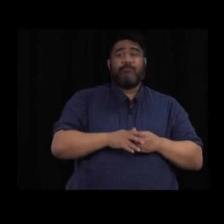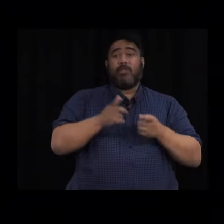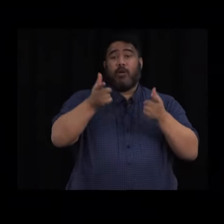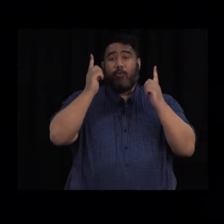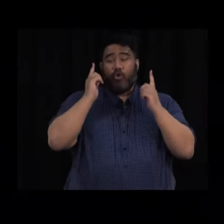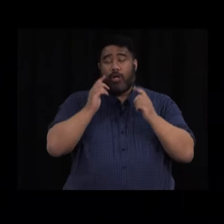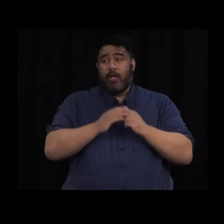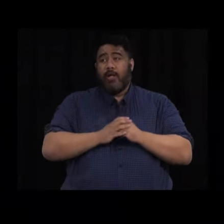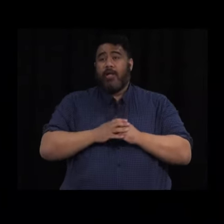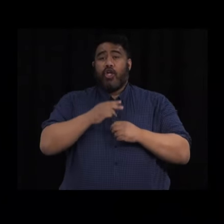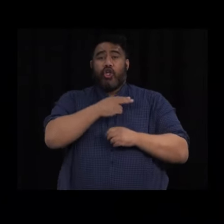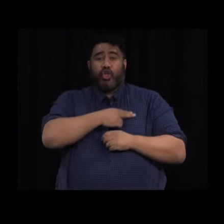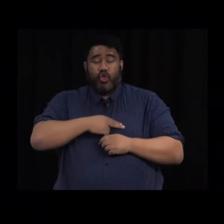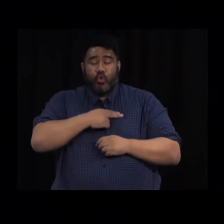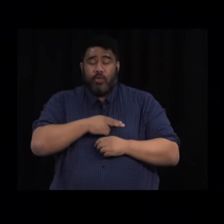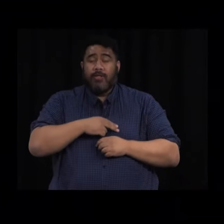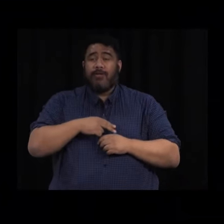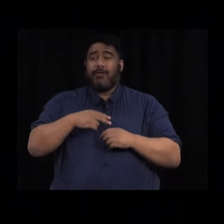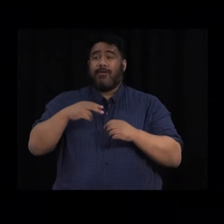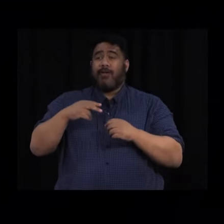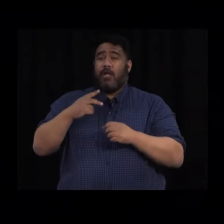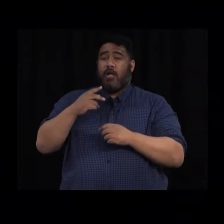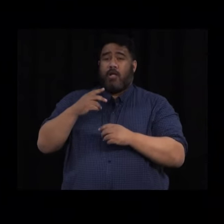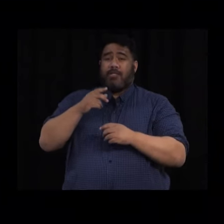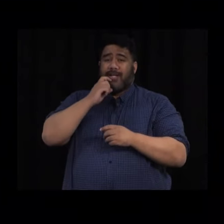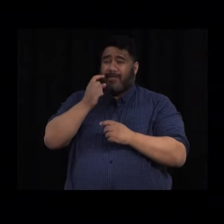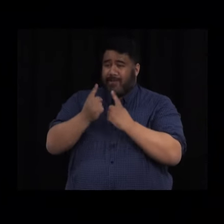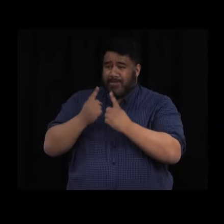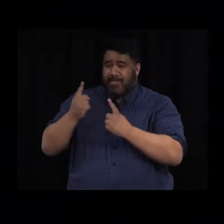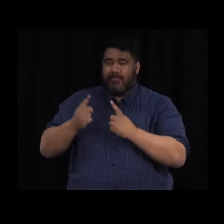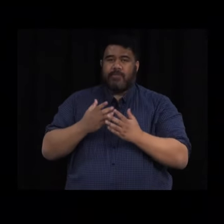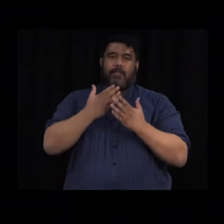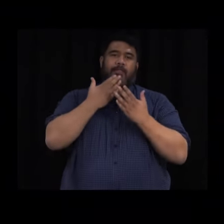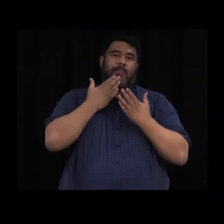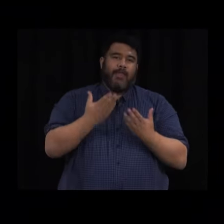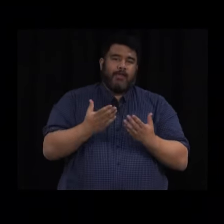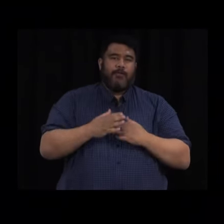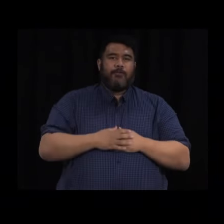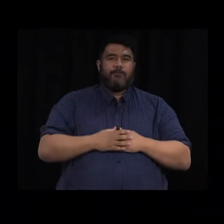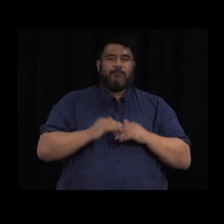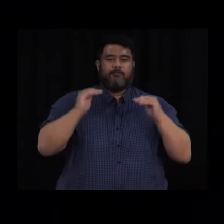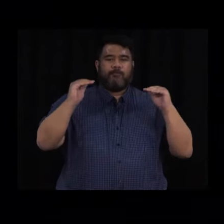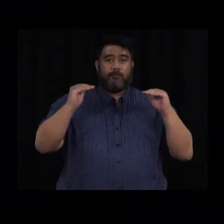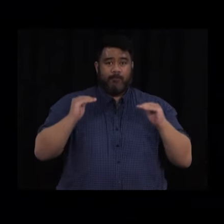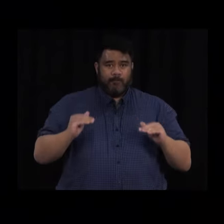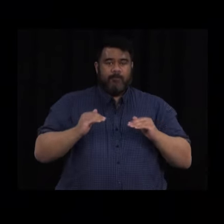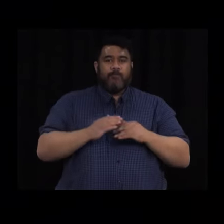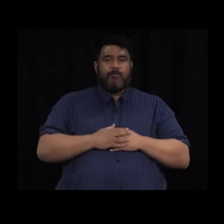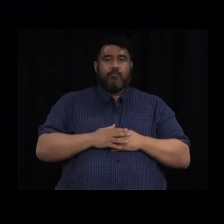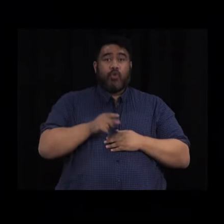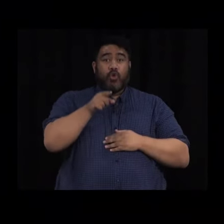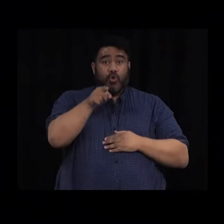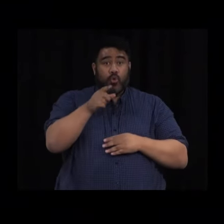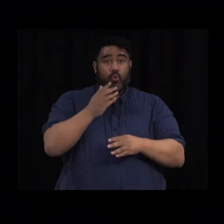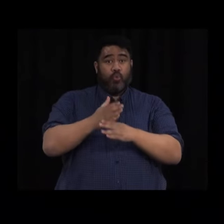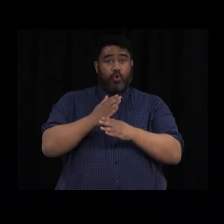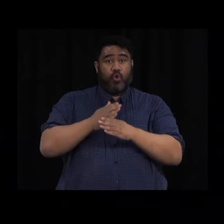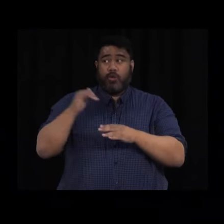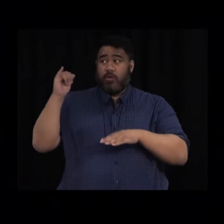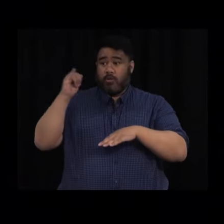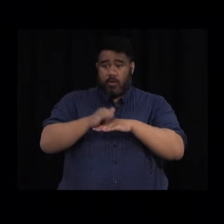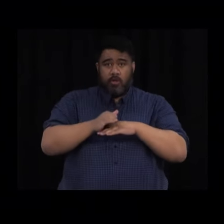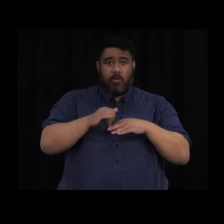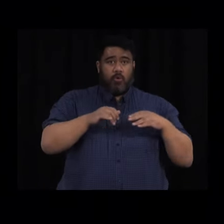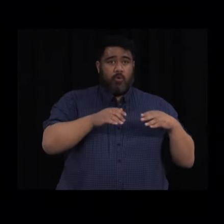the unions, the border workers themselves, a big thank you. I do want to remind anyone who works at the border but is yet to be